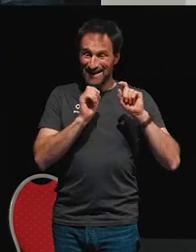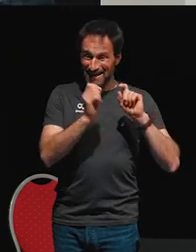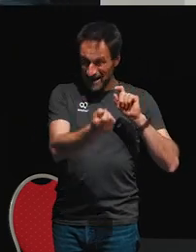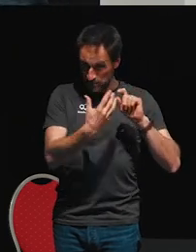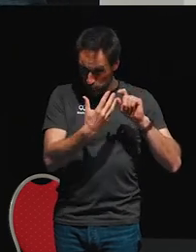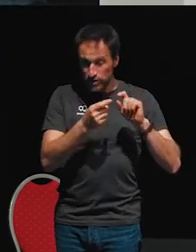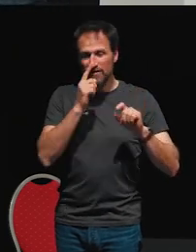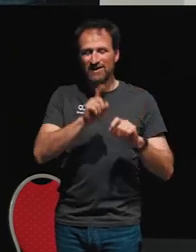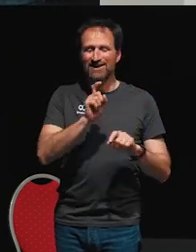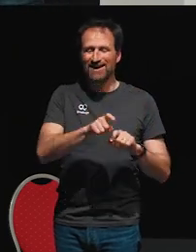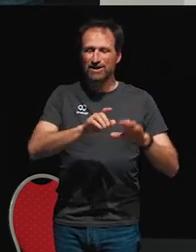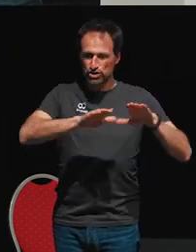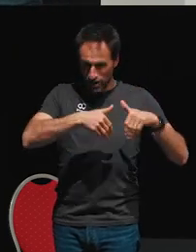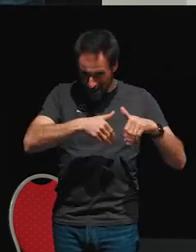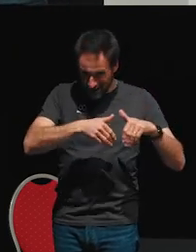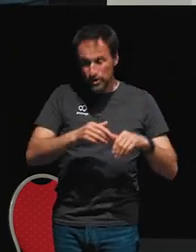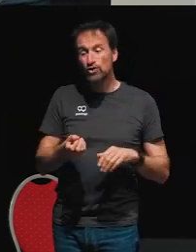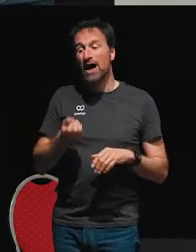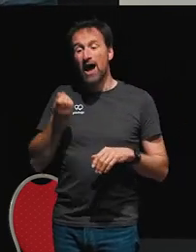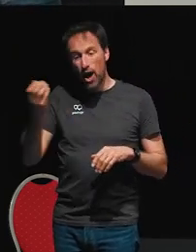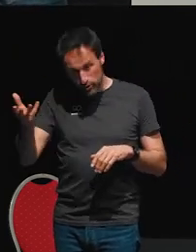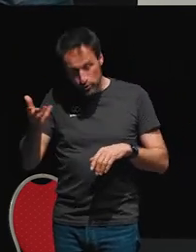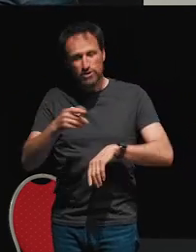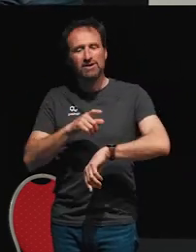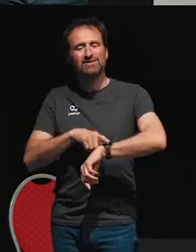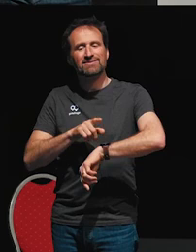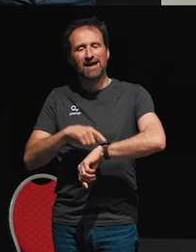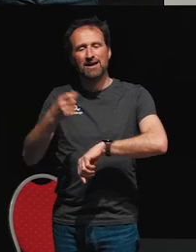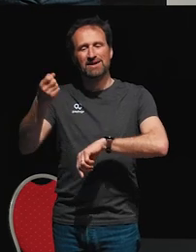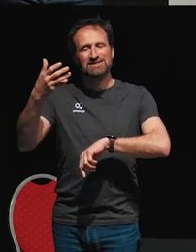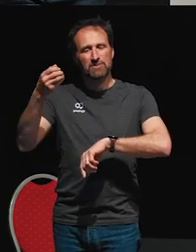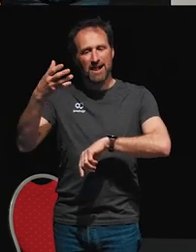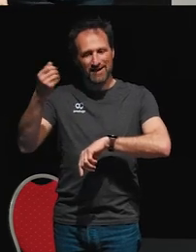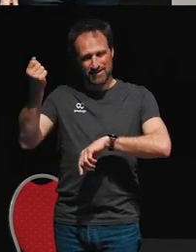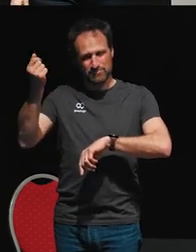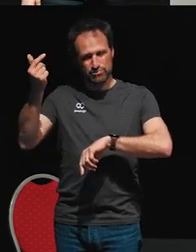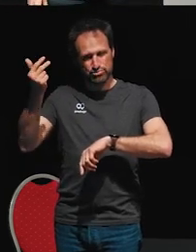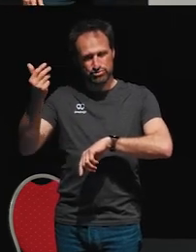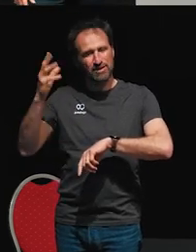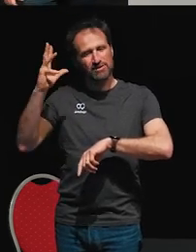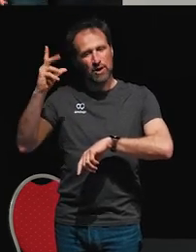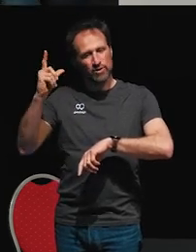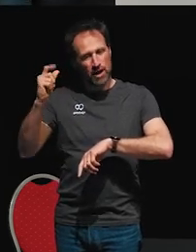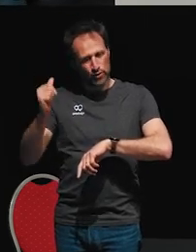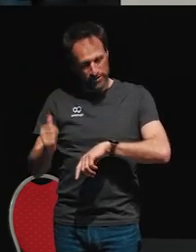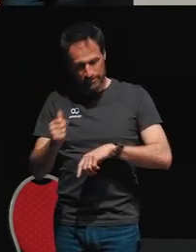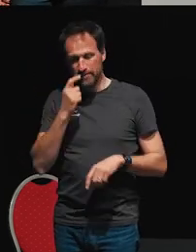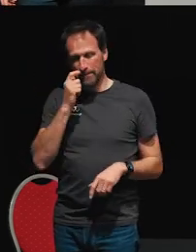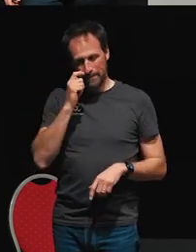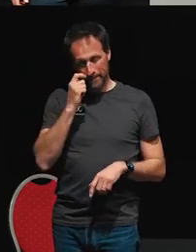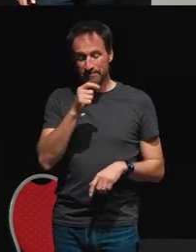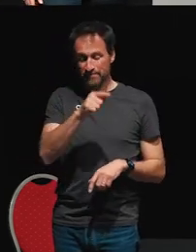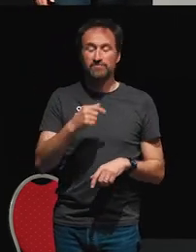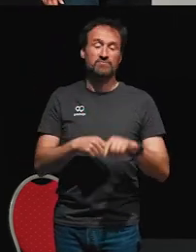is that timer display that's counting down. And so it means the first stream here is going to be a stream that emits mouse events like